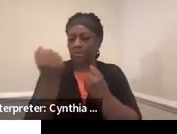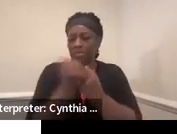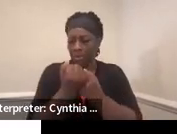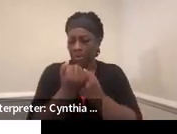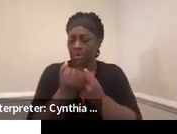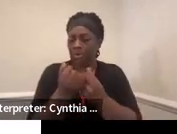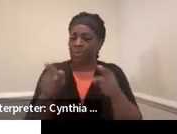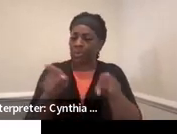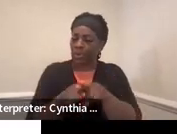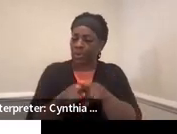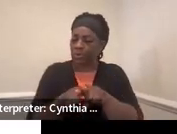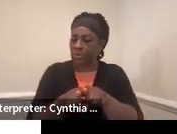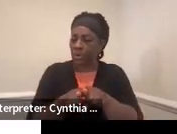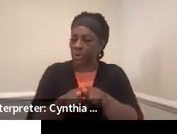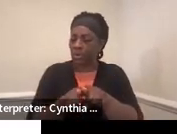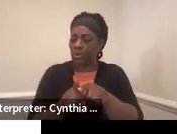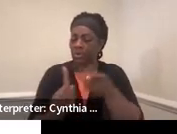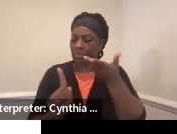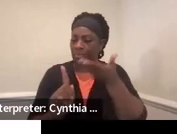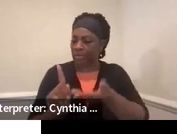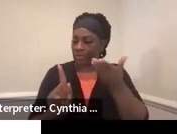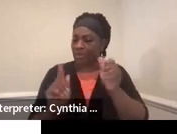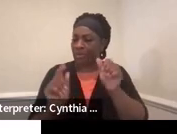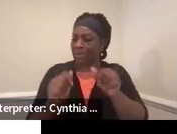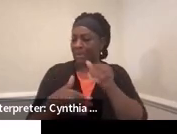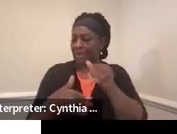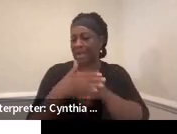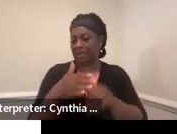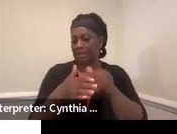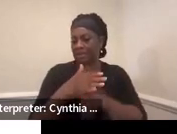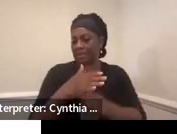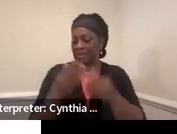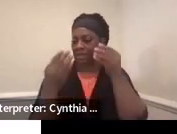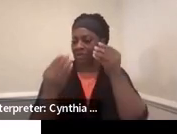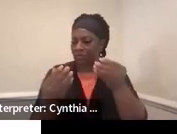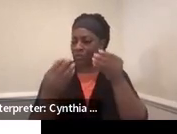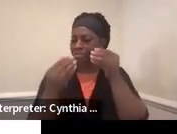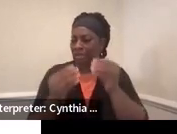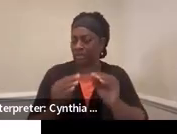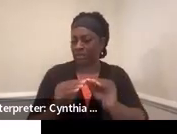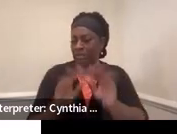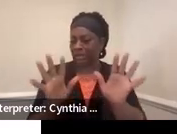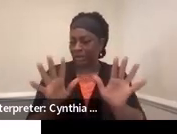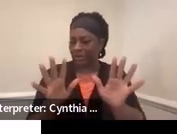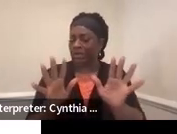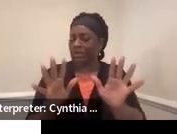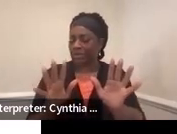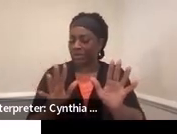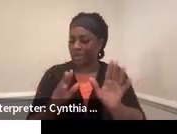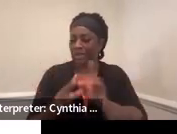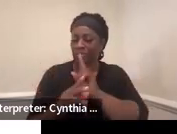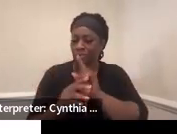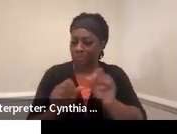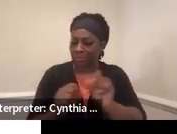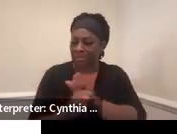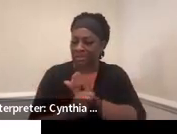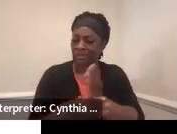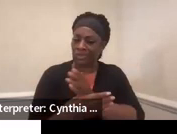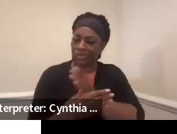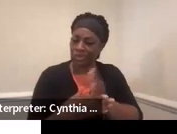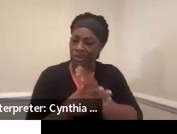also speaks to how the student can access that information so that they can truly share their strengths,